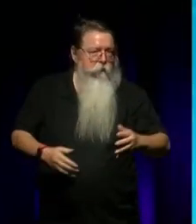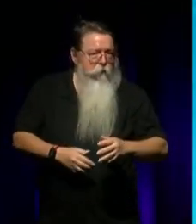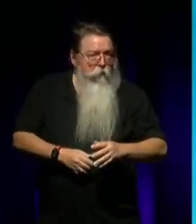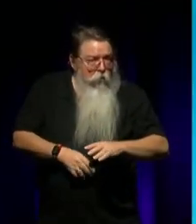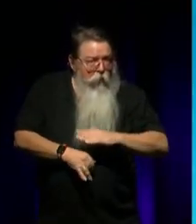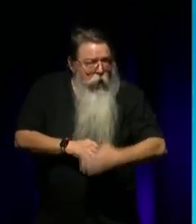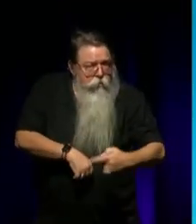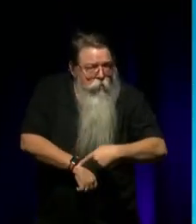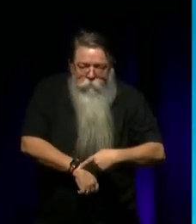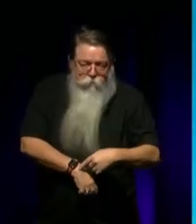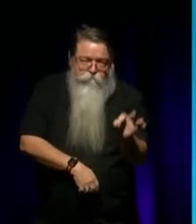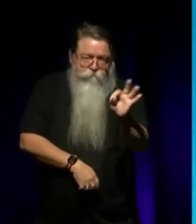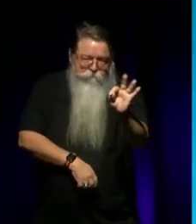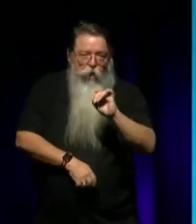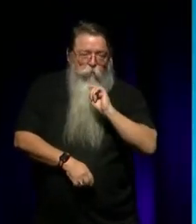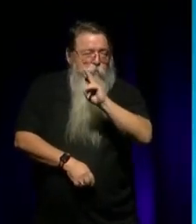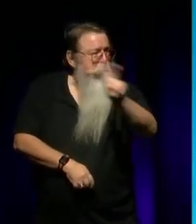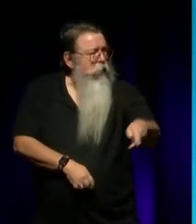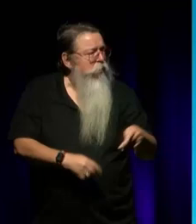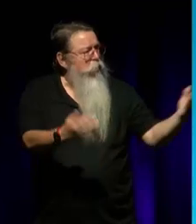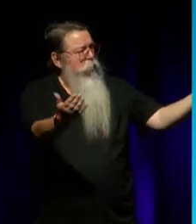welcome Stephen, fantastic to have you here.